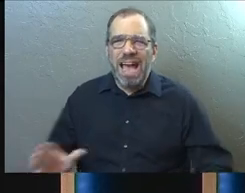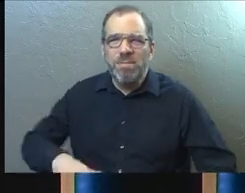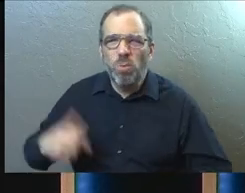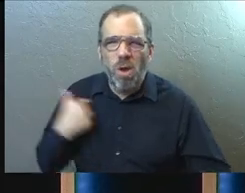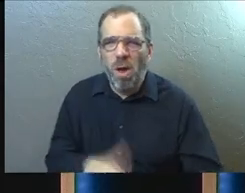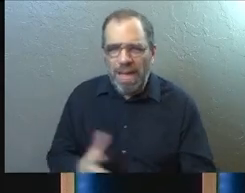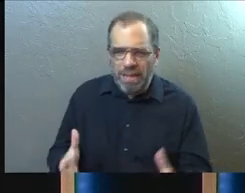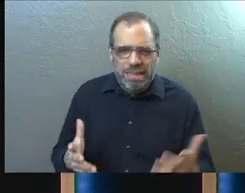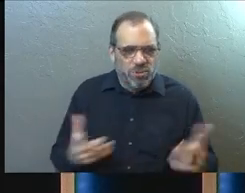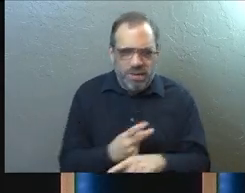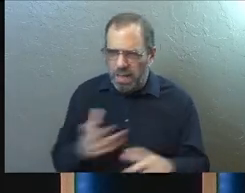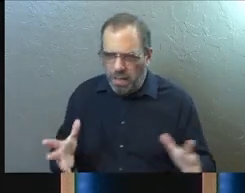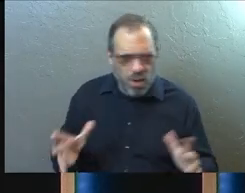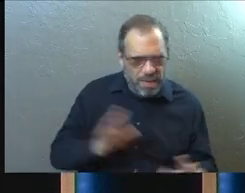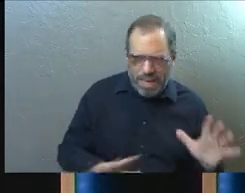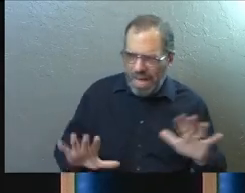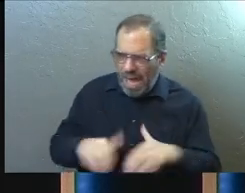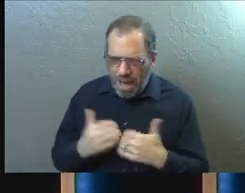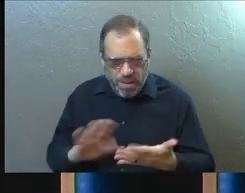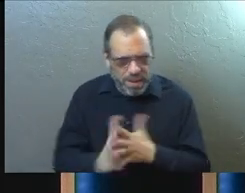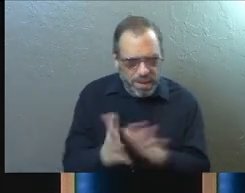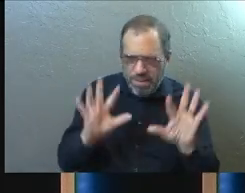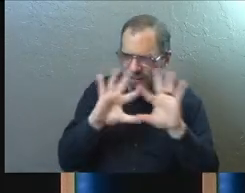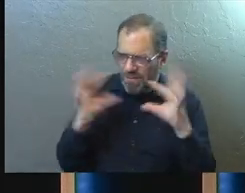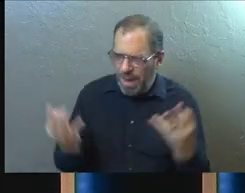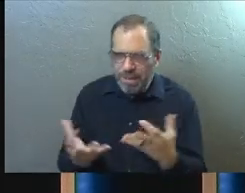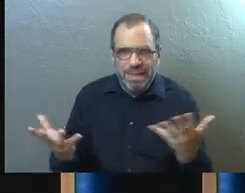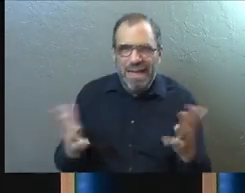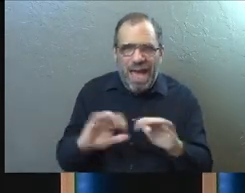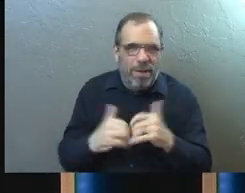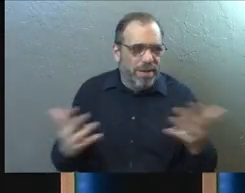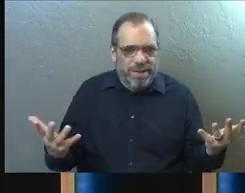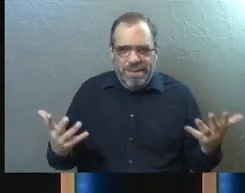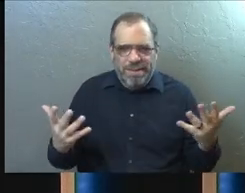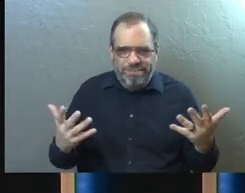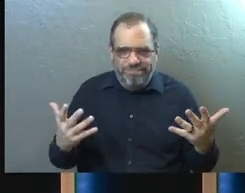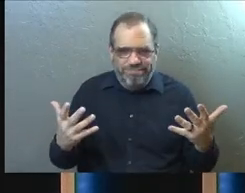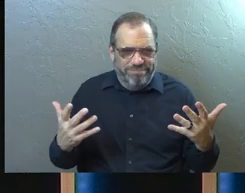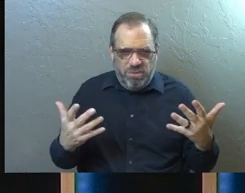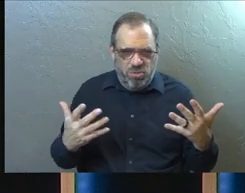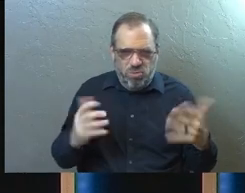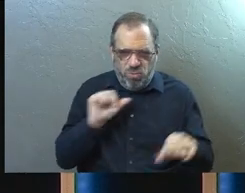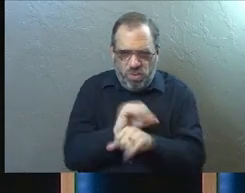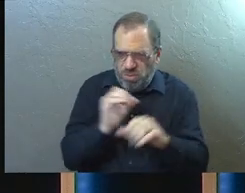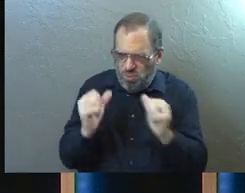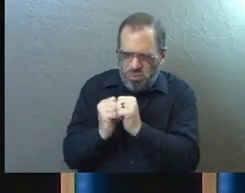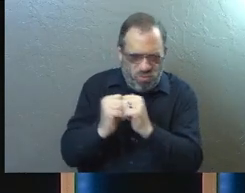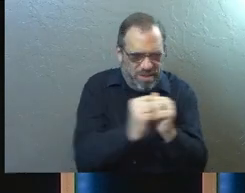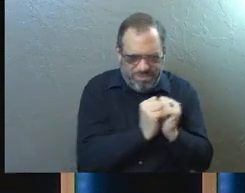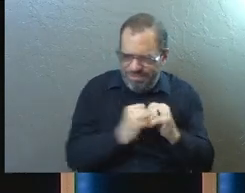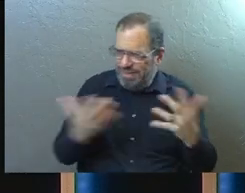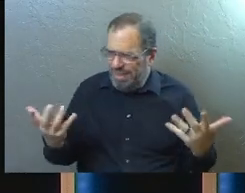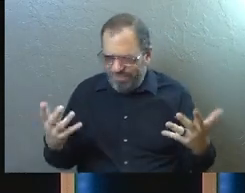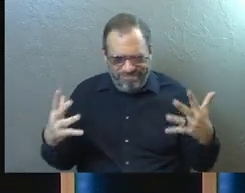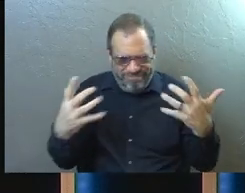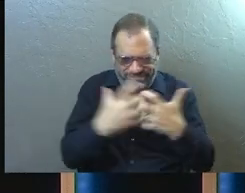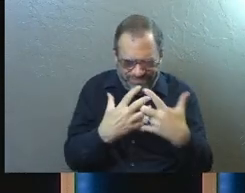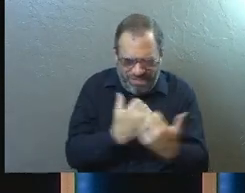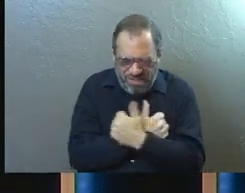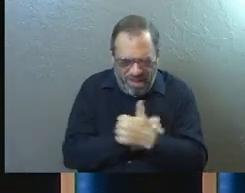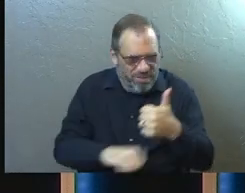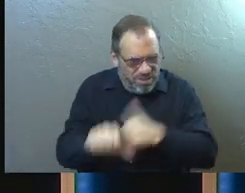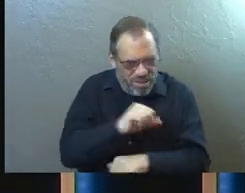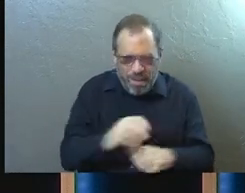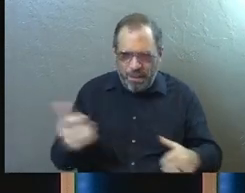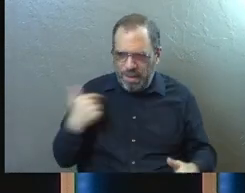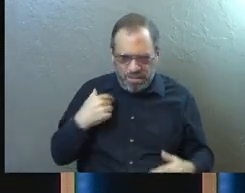we're also all trying to figure out how are we going to be a family? Like, how are we going to actually navigate these things together? How are we going to come together and love